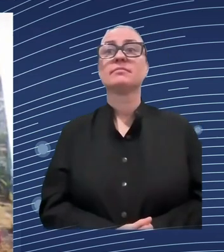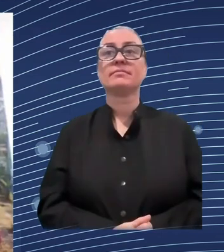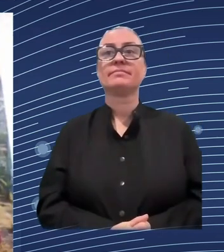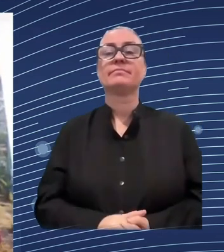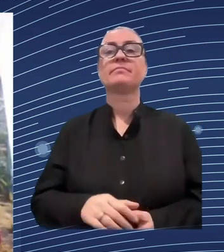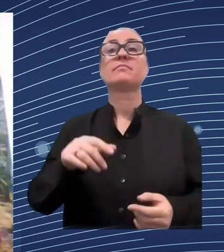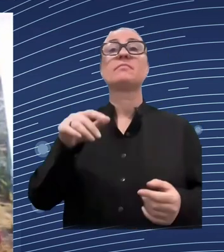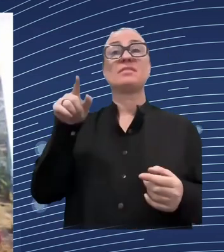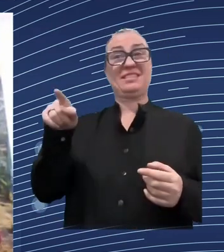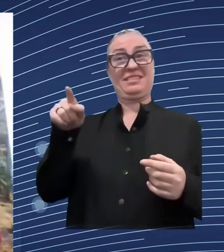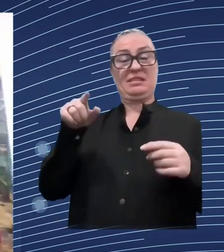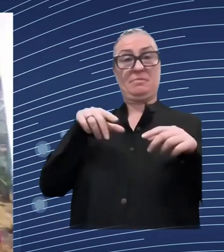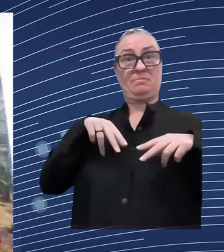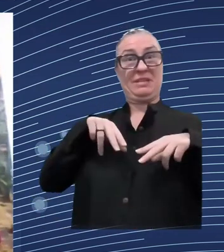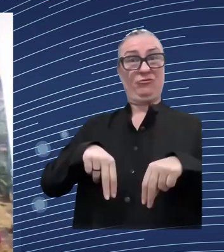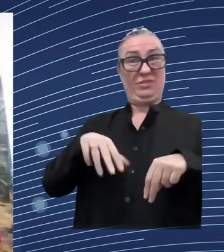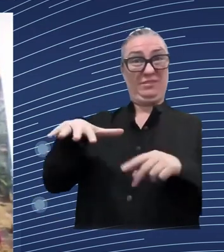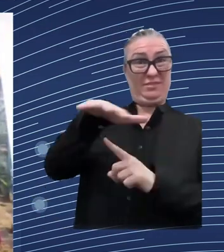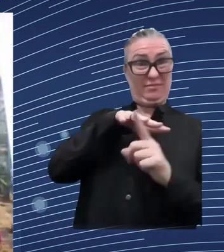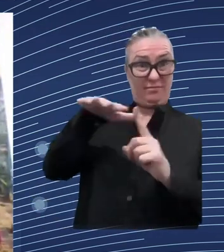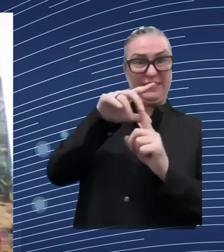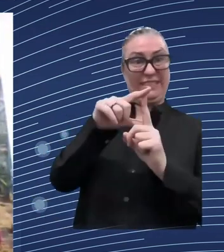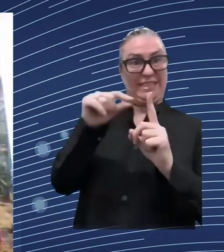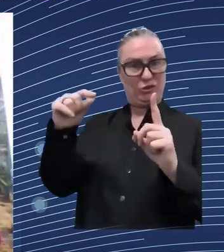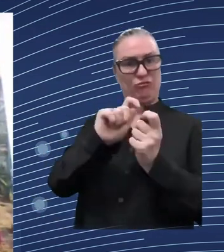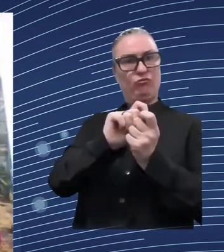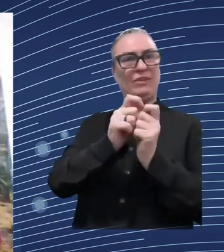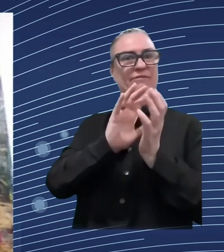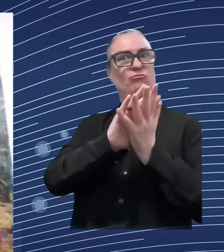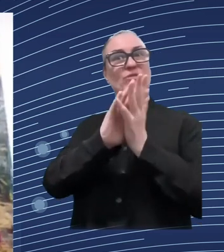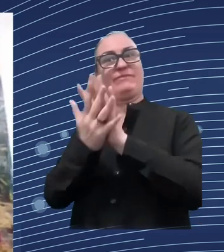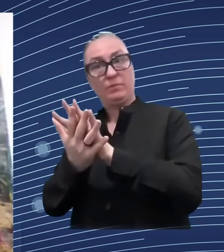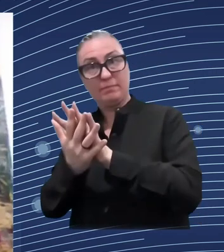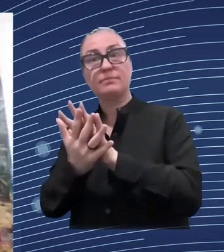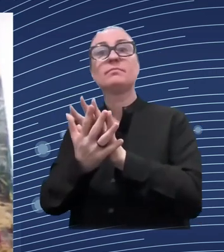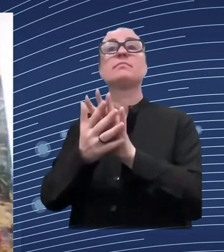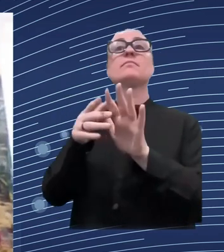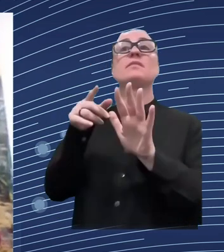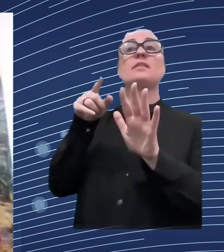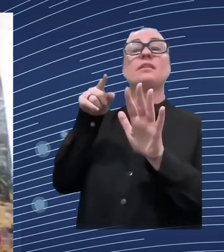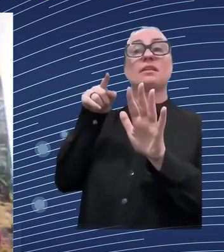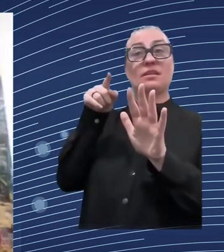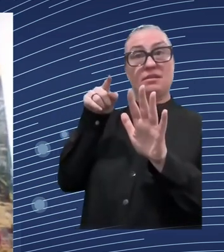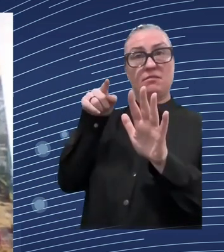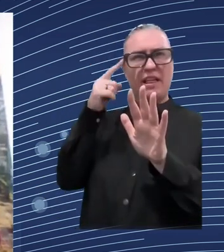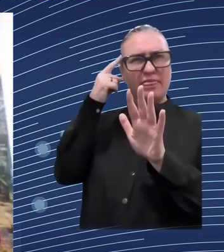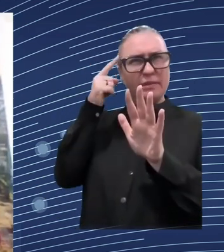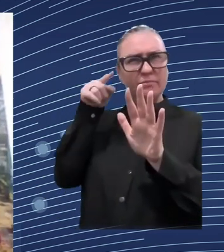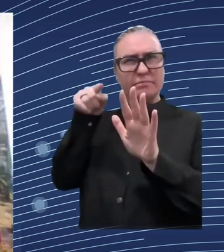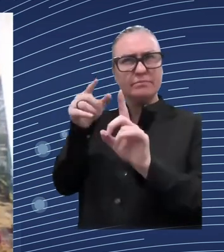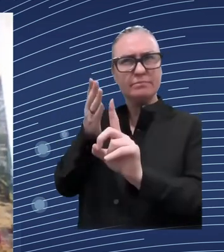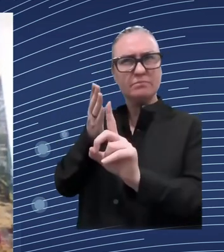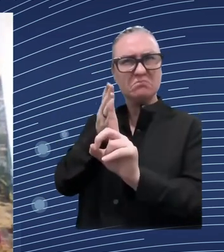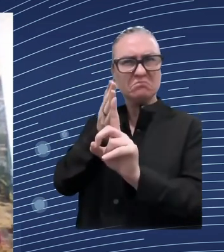100 of the most important public services and dia app is a unique it product because